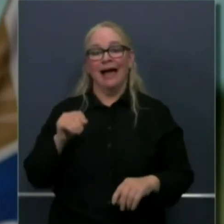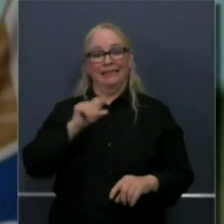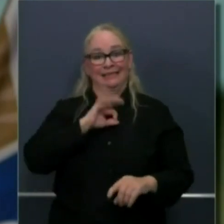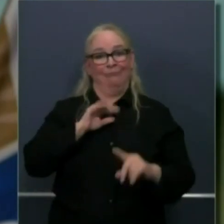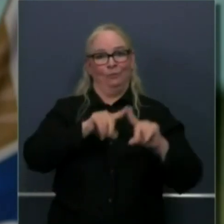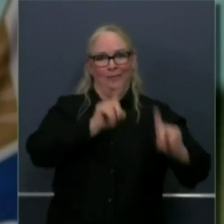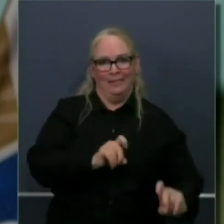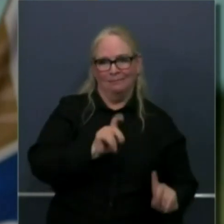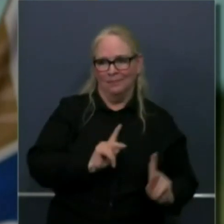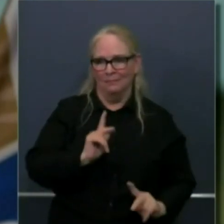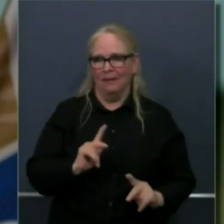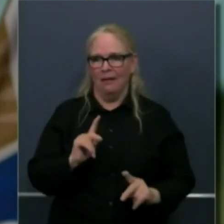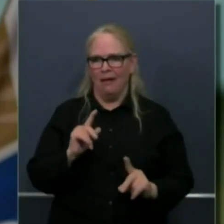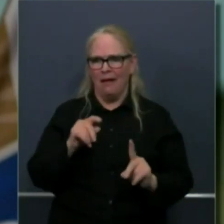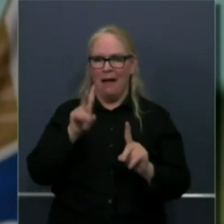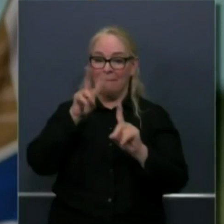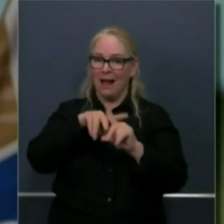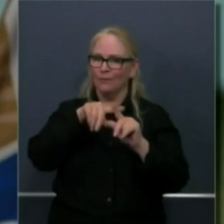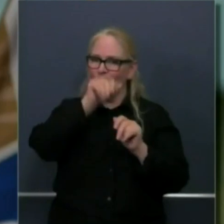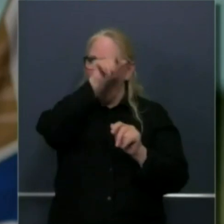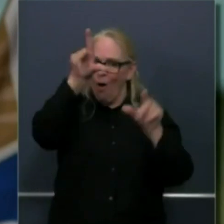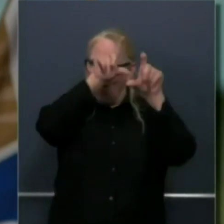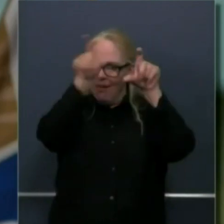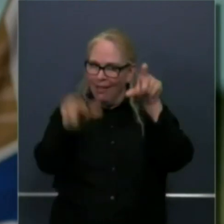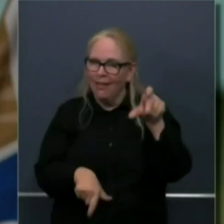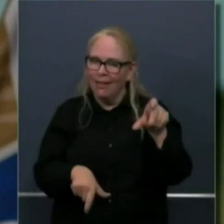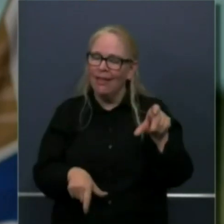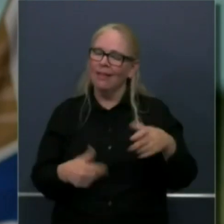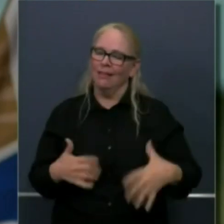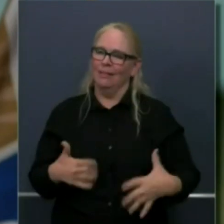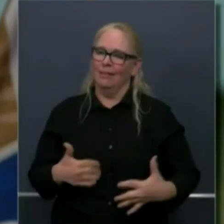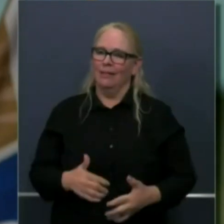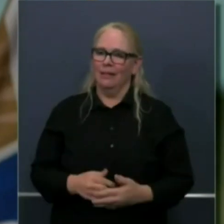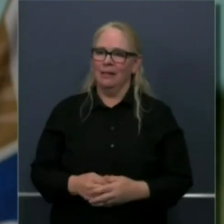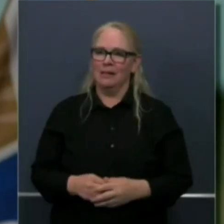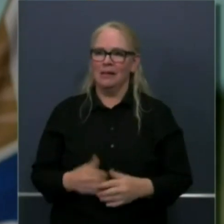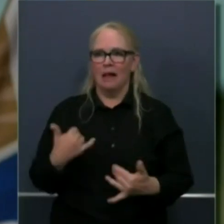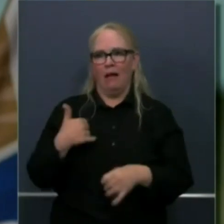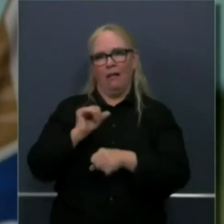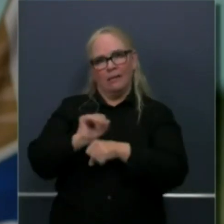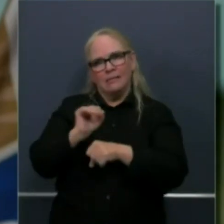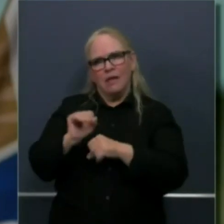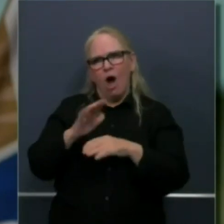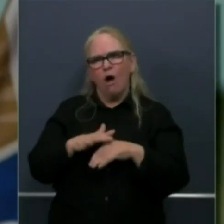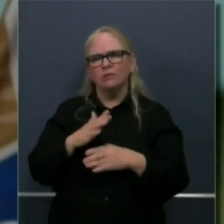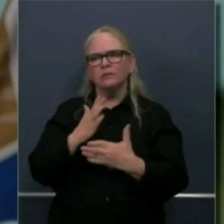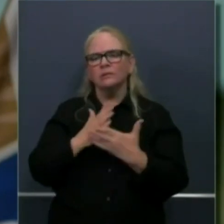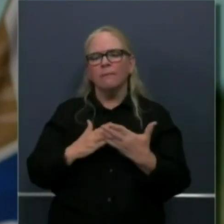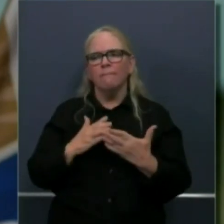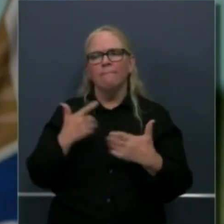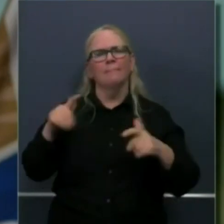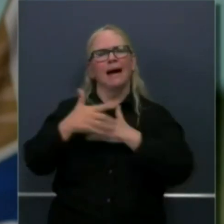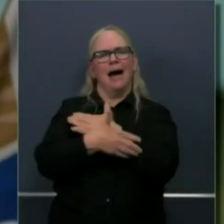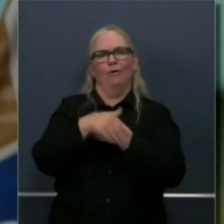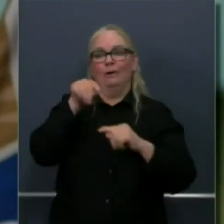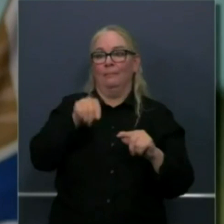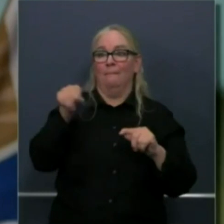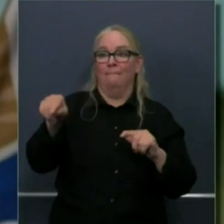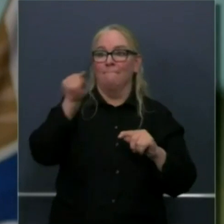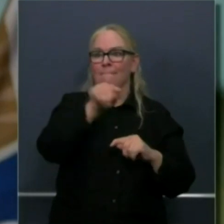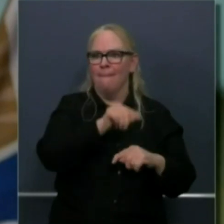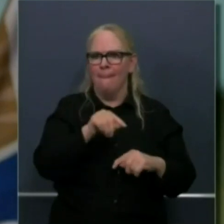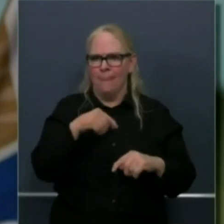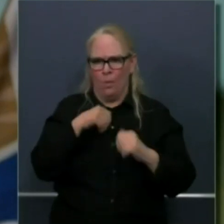plan. We're already working with a couple of big counties on their own efforts to ensure that their skilled nursing facilities